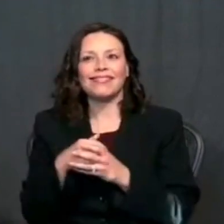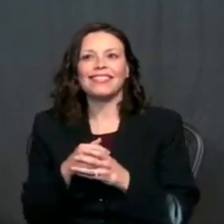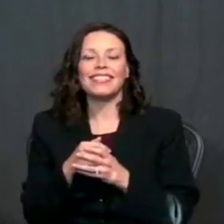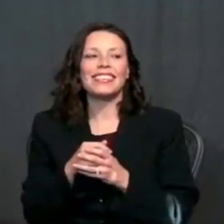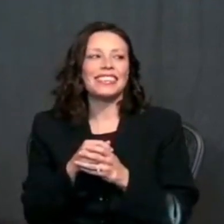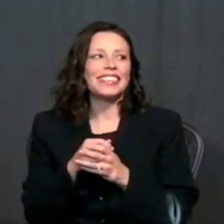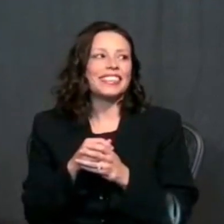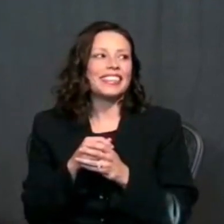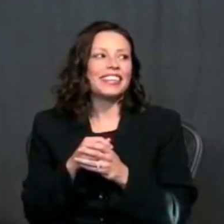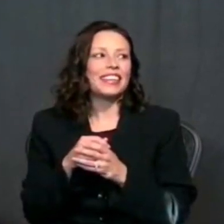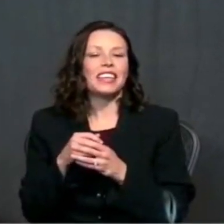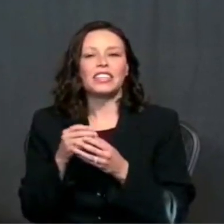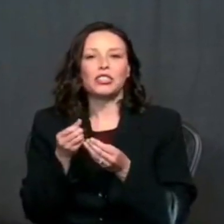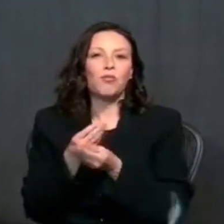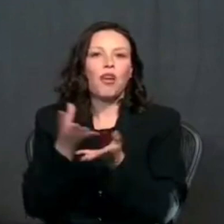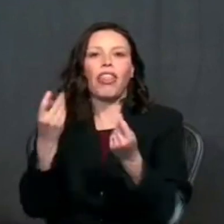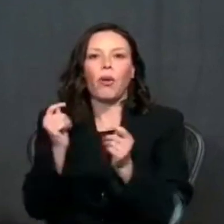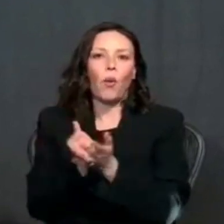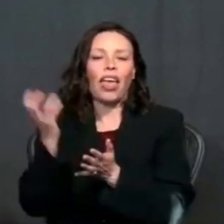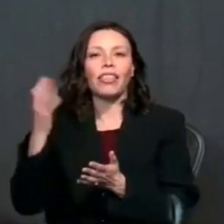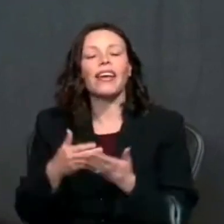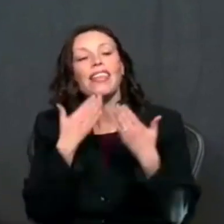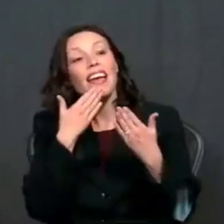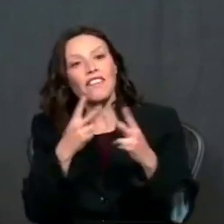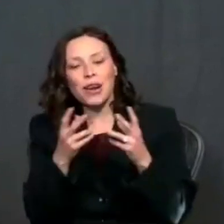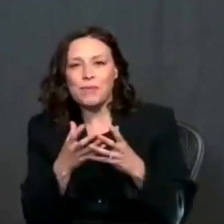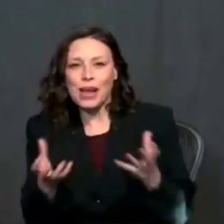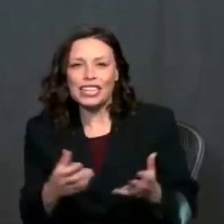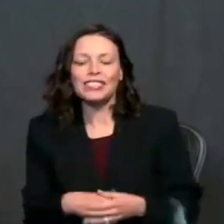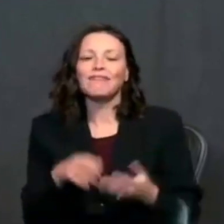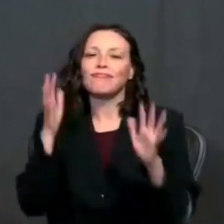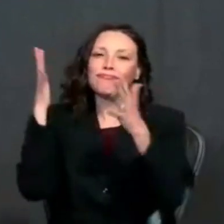thank you very much